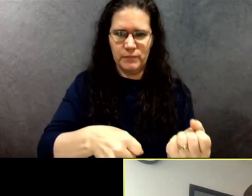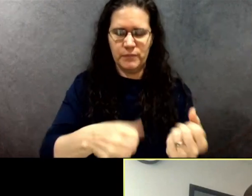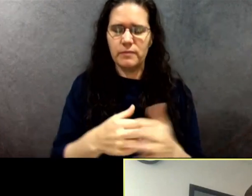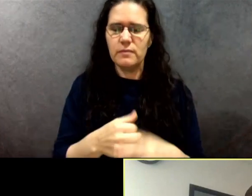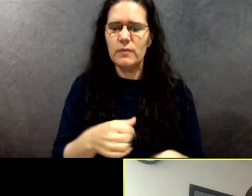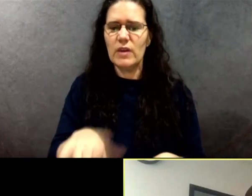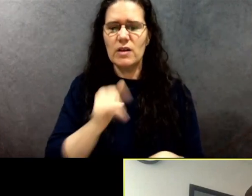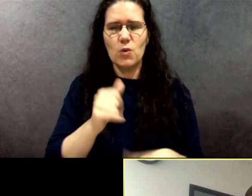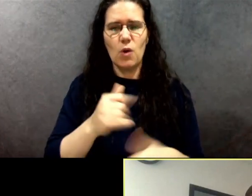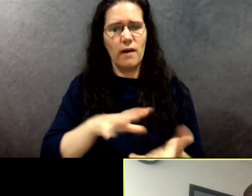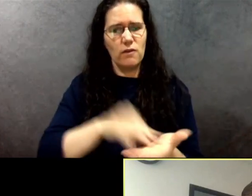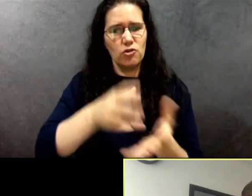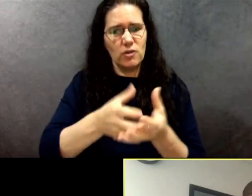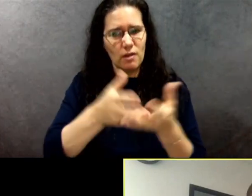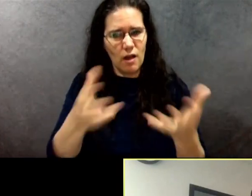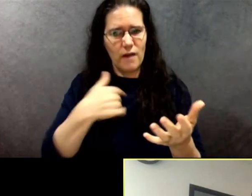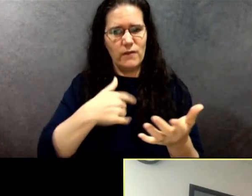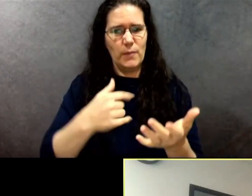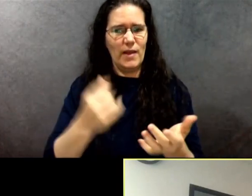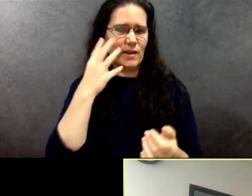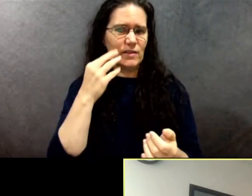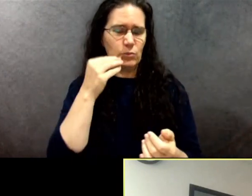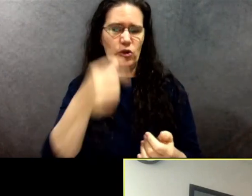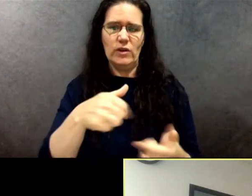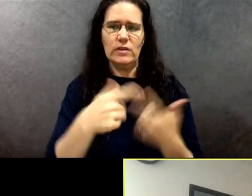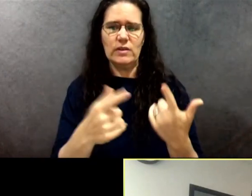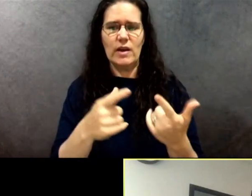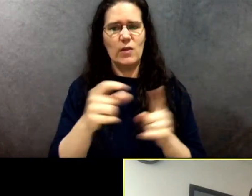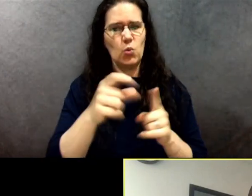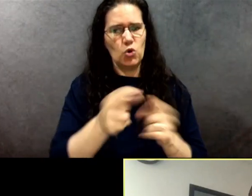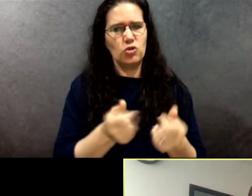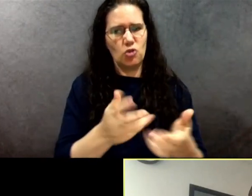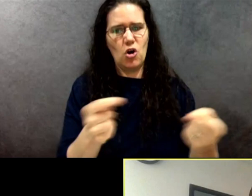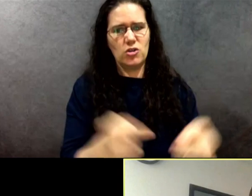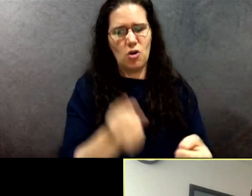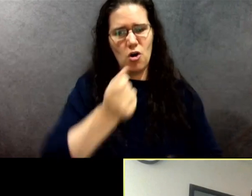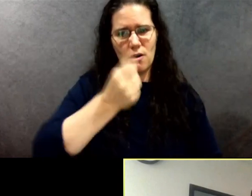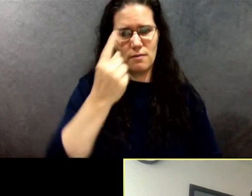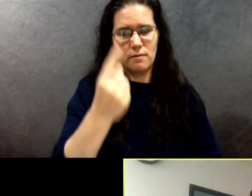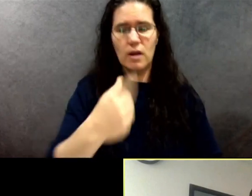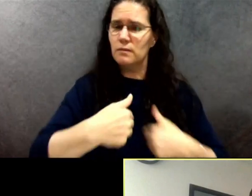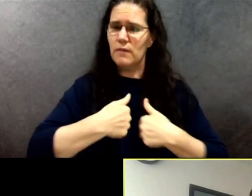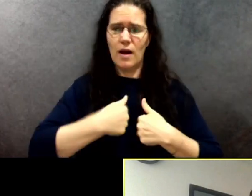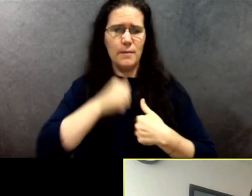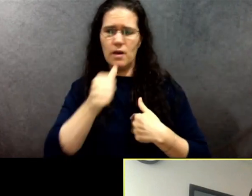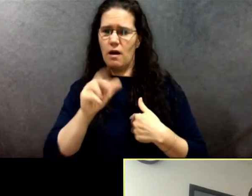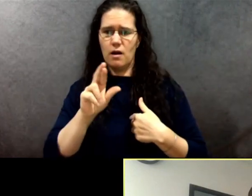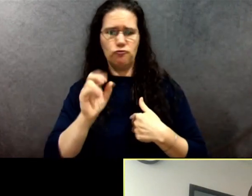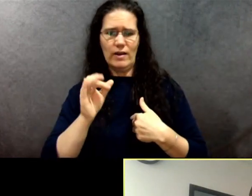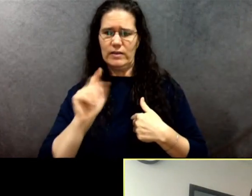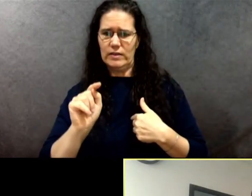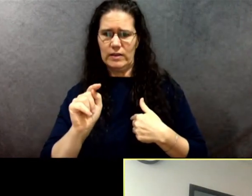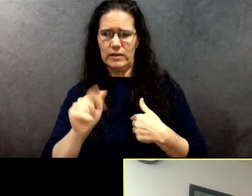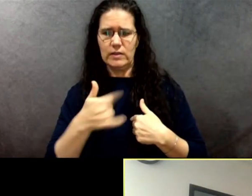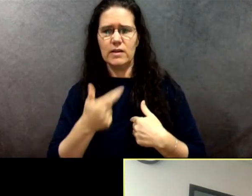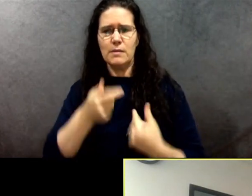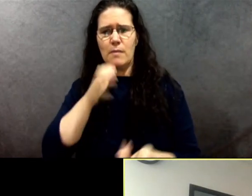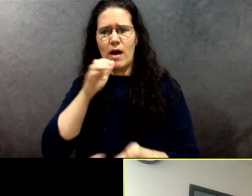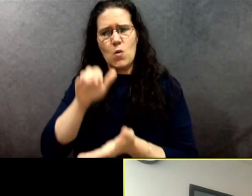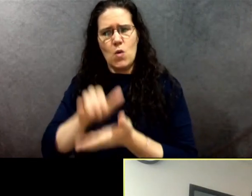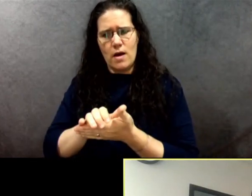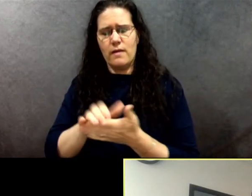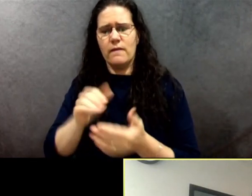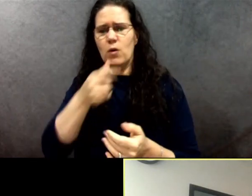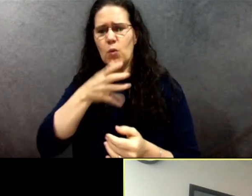harm. I am not a racist. I am married to a proud woman of color. Our children are of mixed